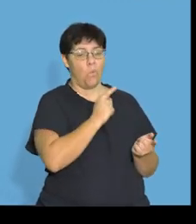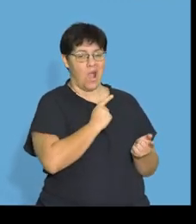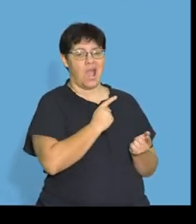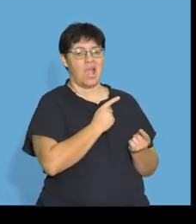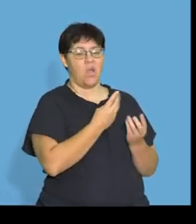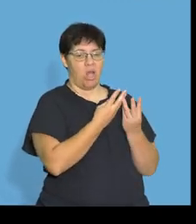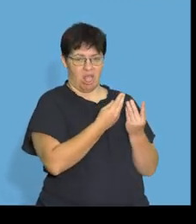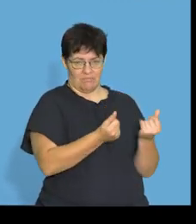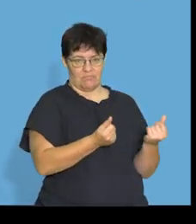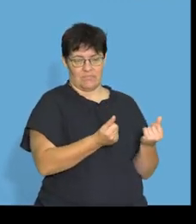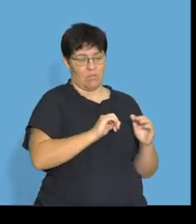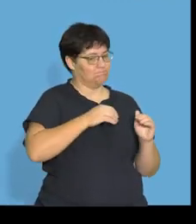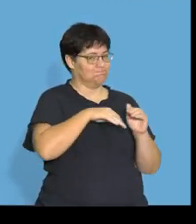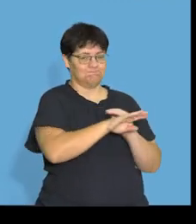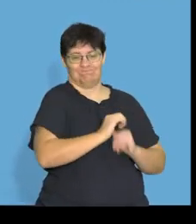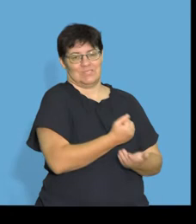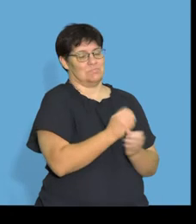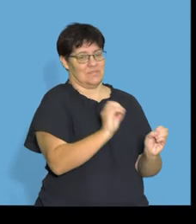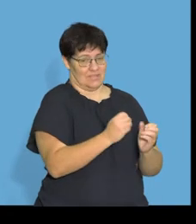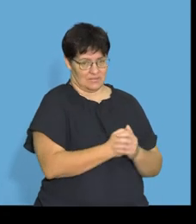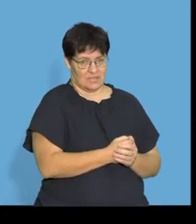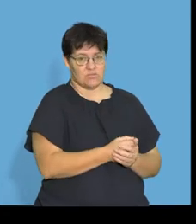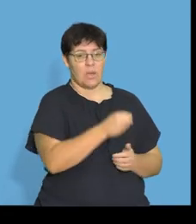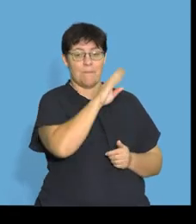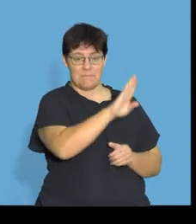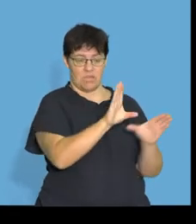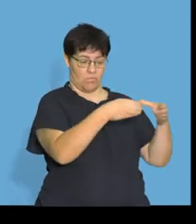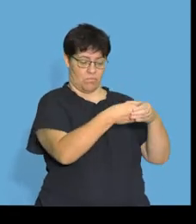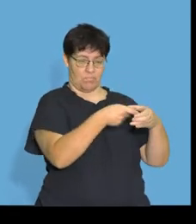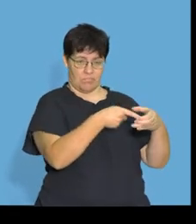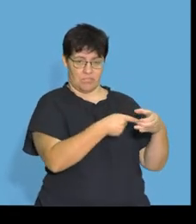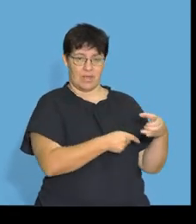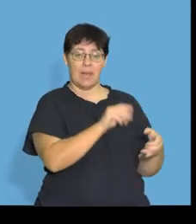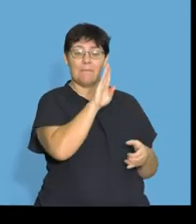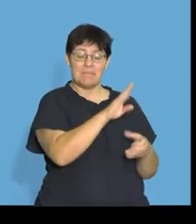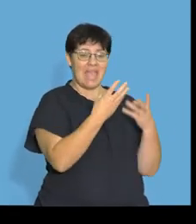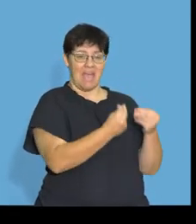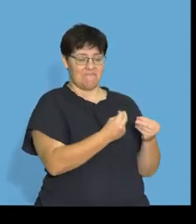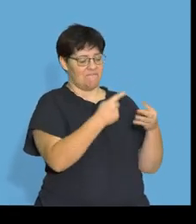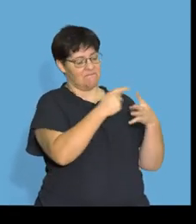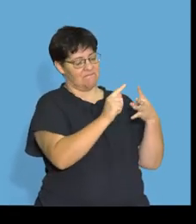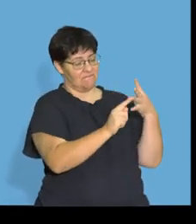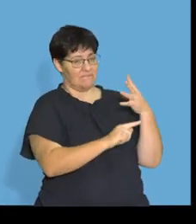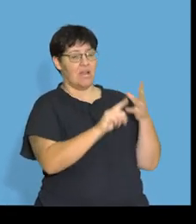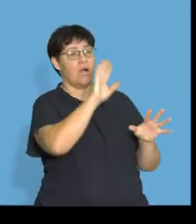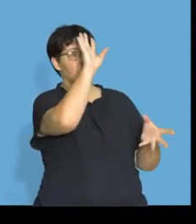them more often. When I look at B, you see I've put in here the B group. Vitamin B has got at least 16 or